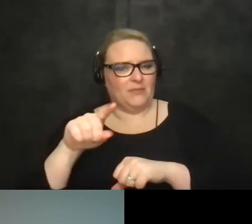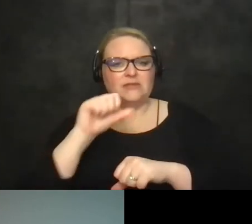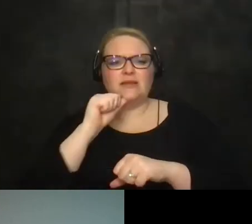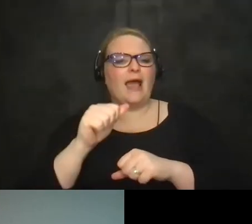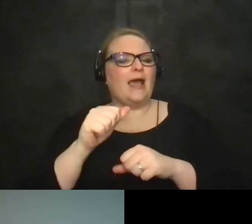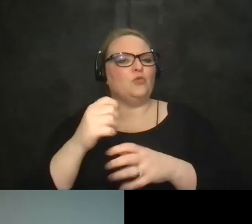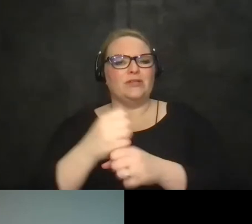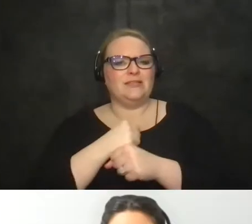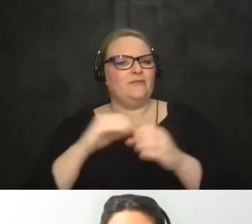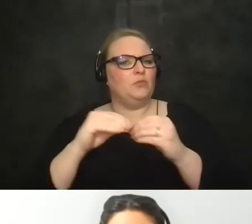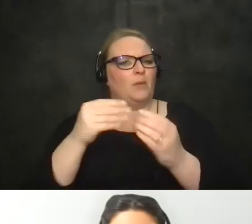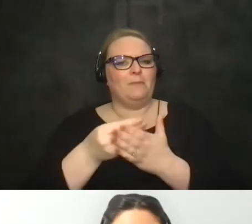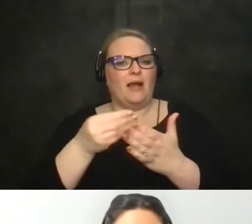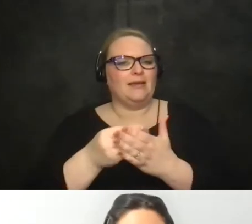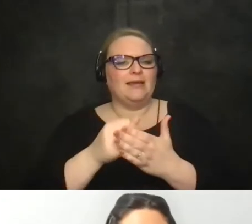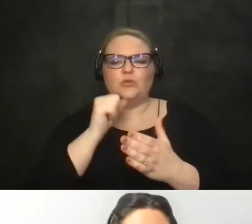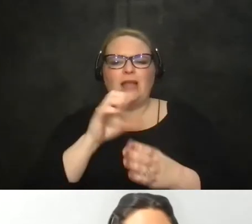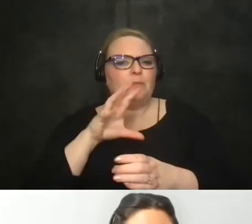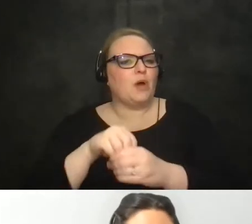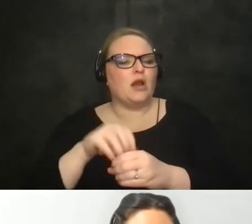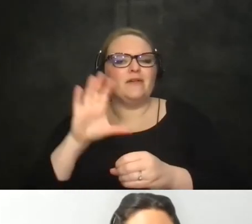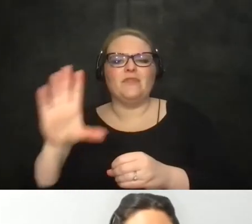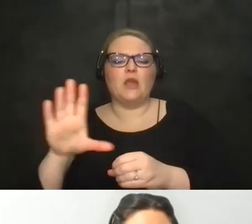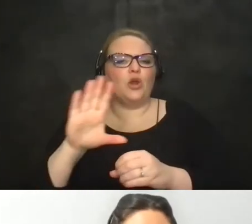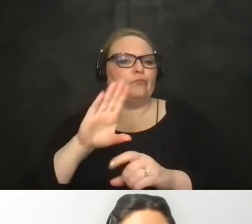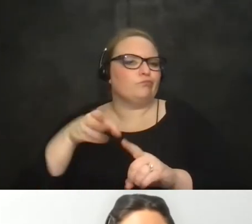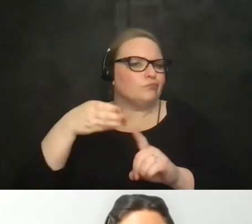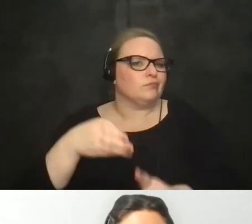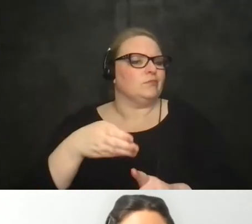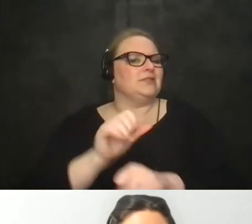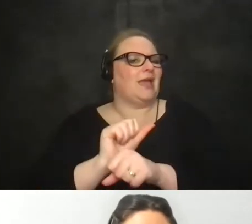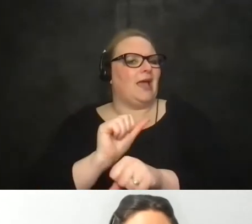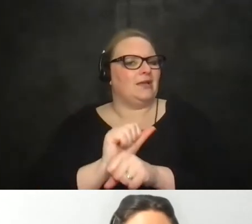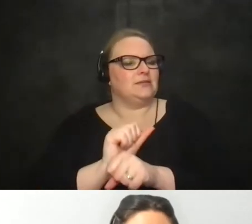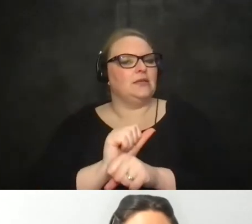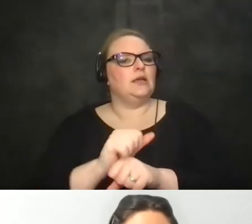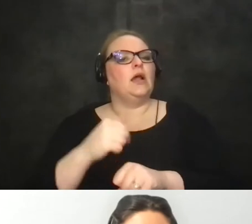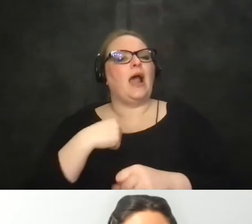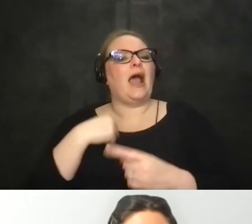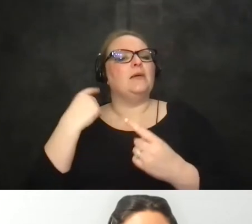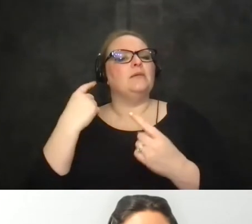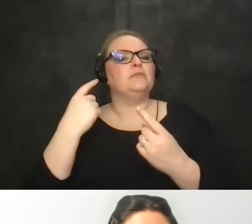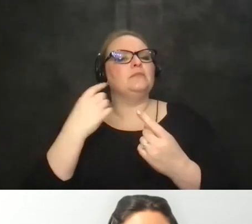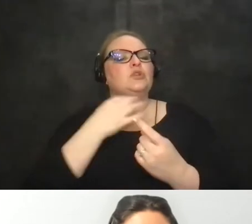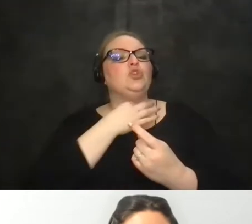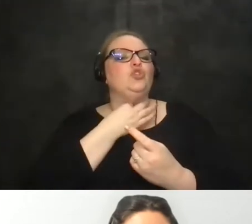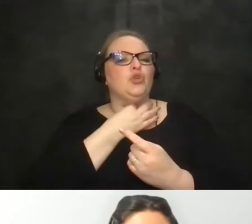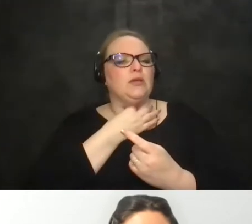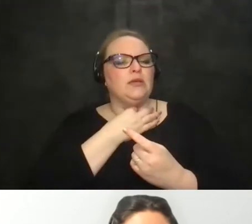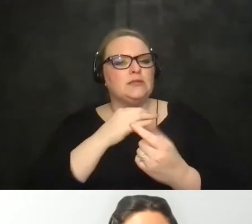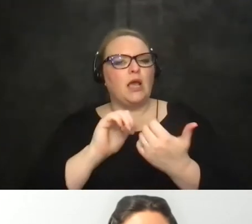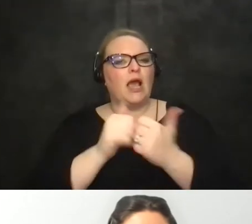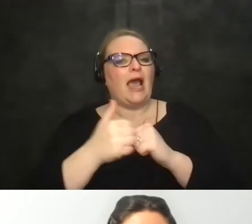compensation it wasn't part of their core tasks um and i'm just interested to know how do we